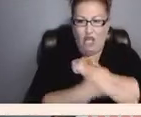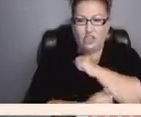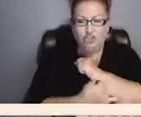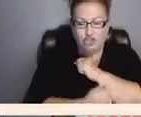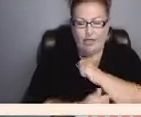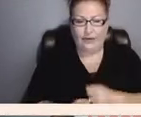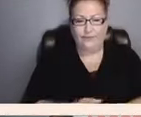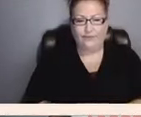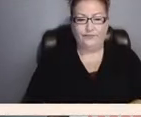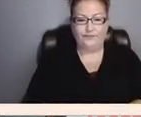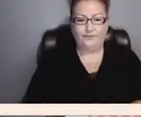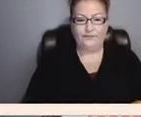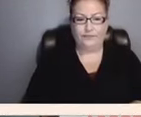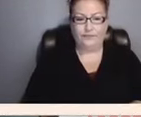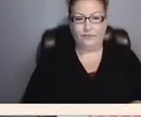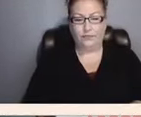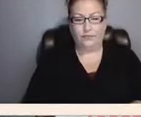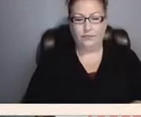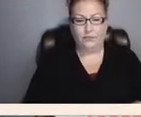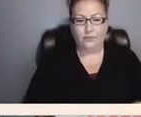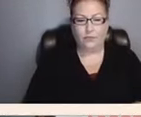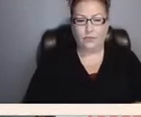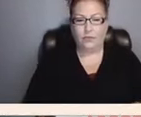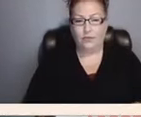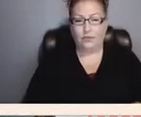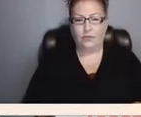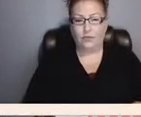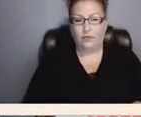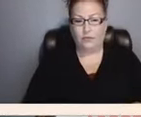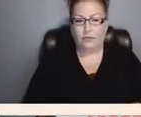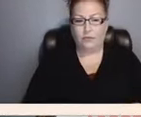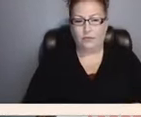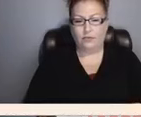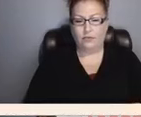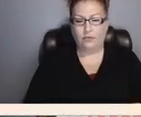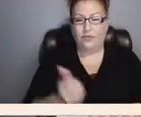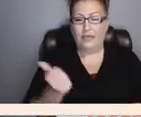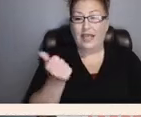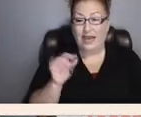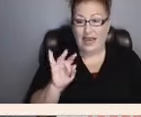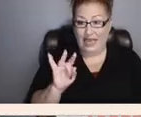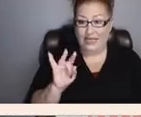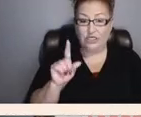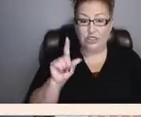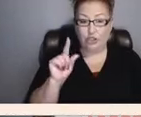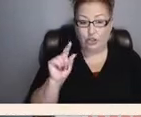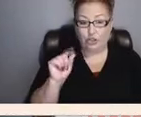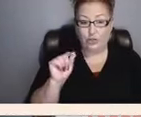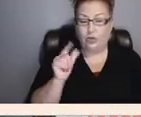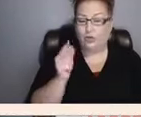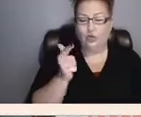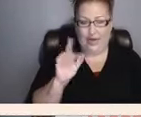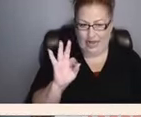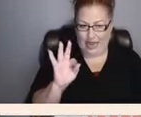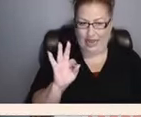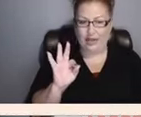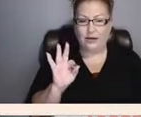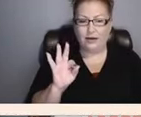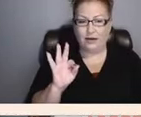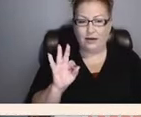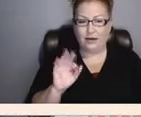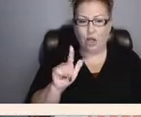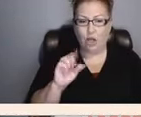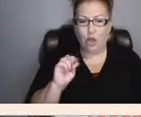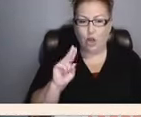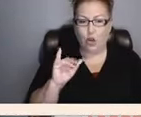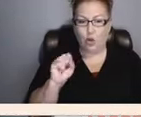In 1829, Lewis Braille